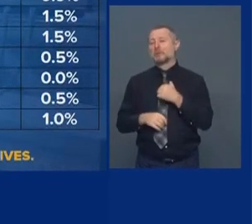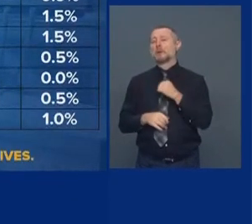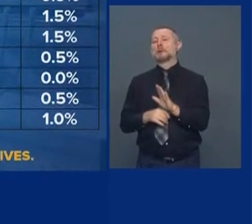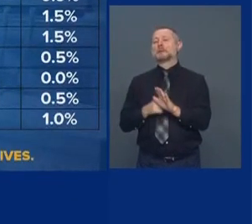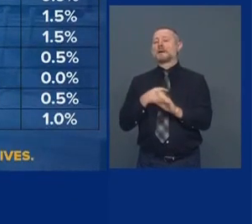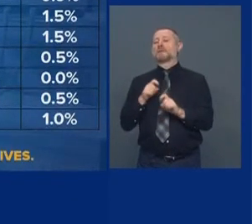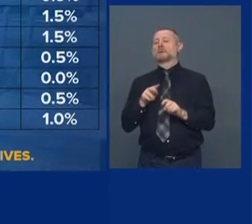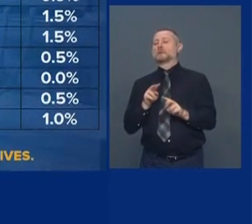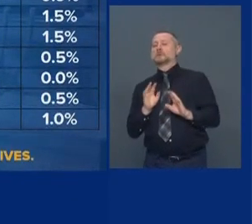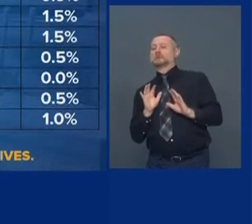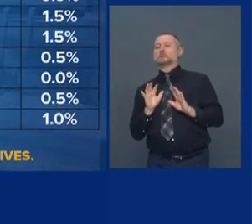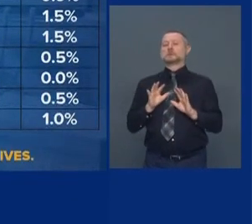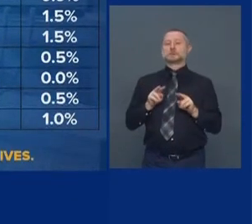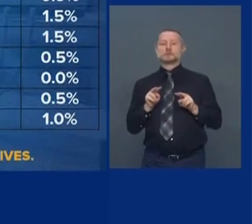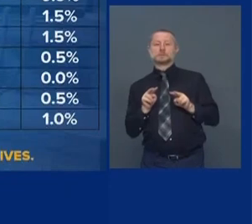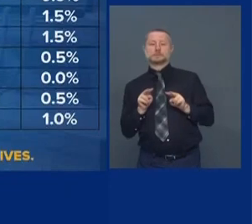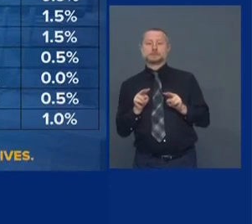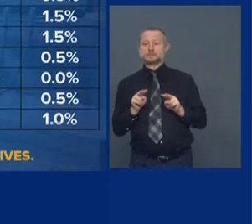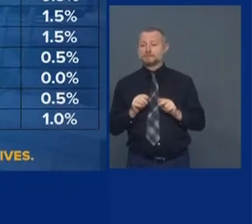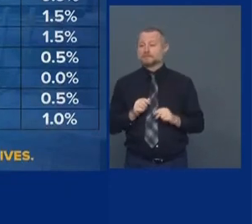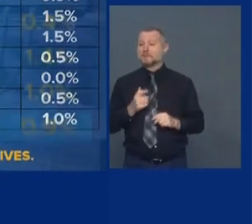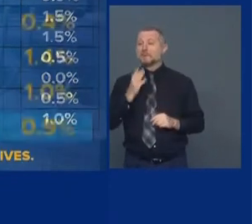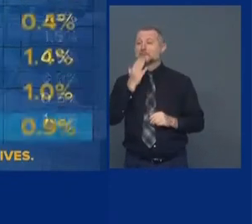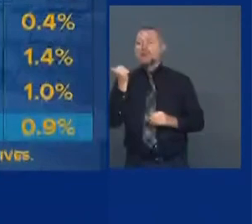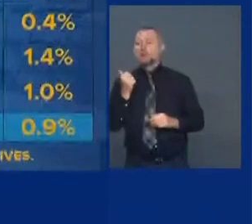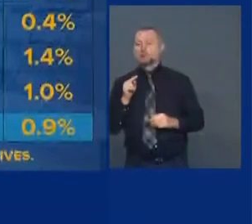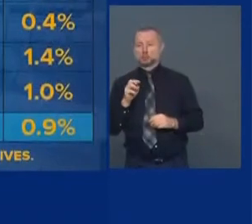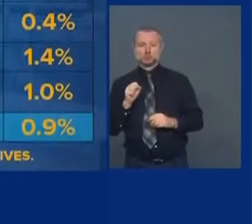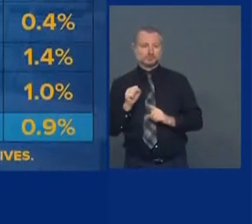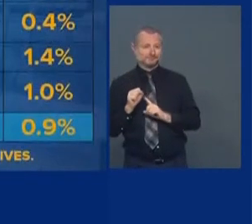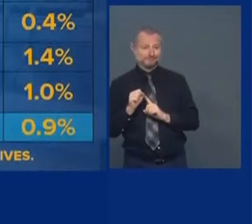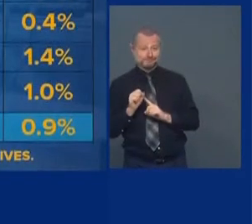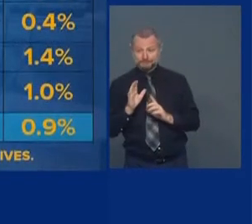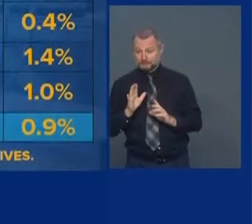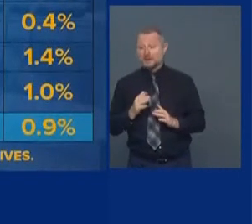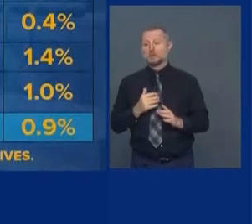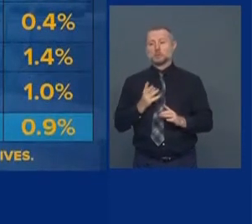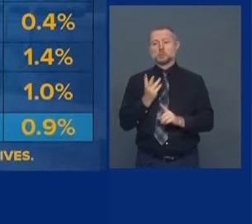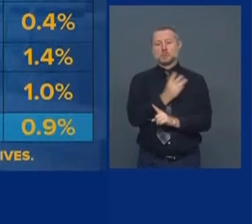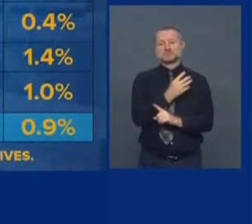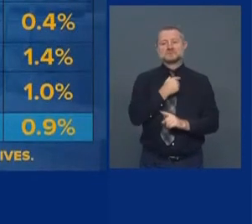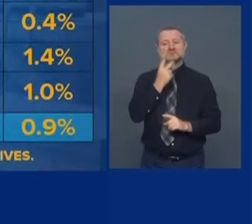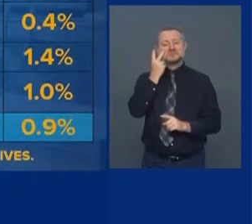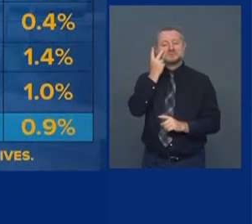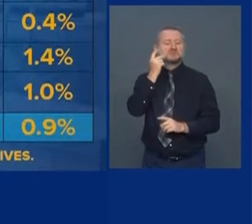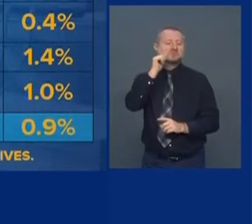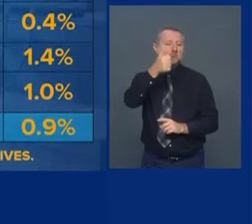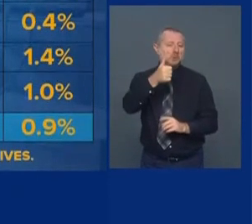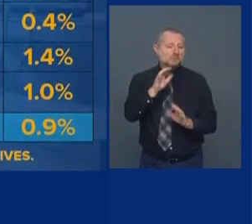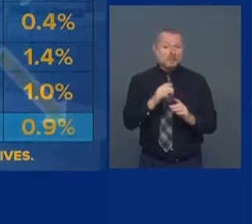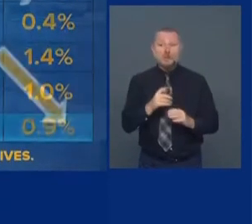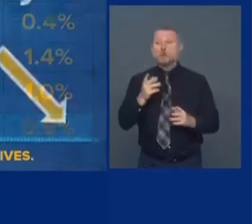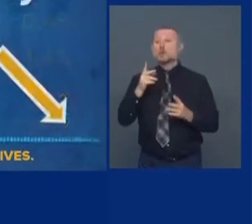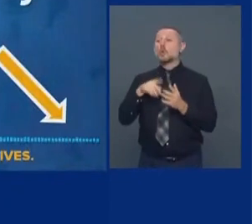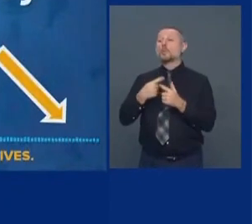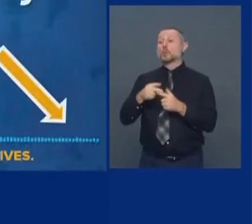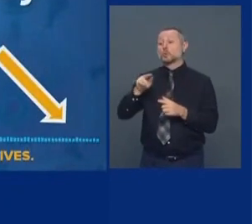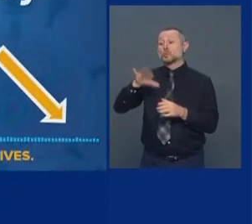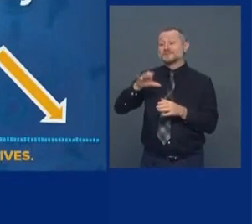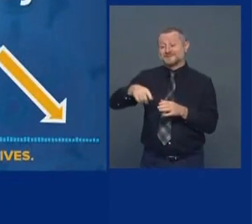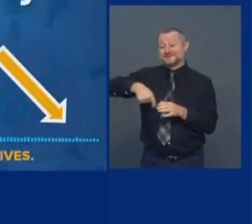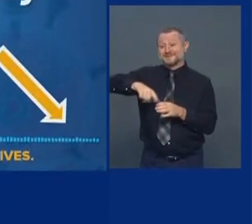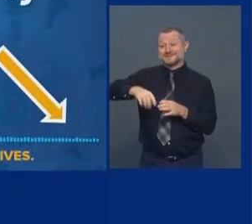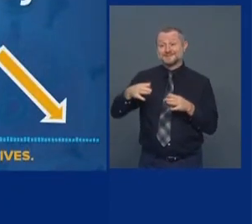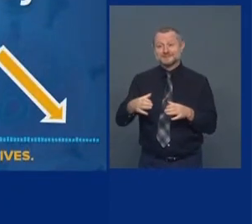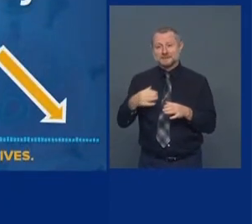better news for Western New York. We'll see where they are tomorrow. All across the city, the numbers have basically been good.